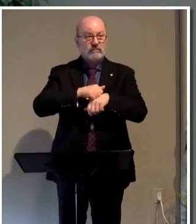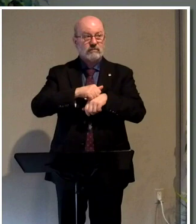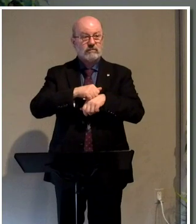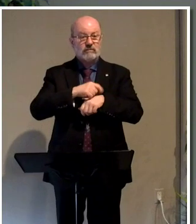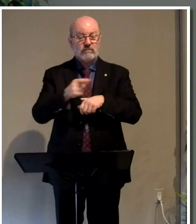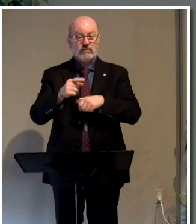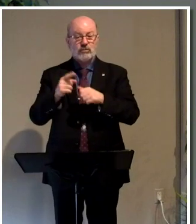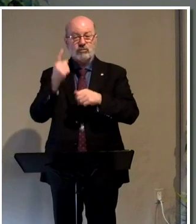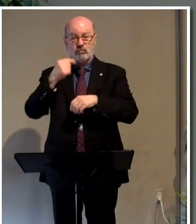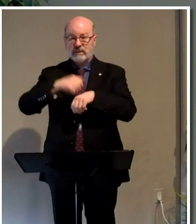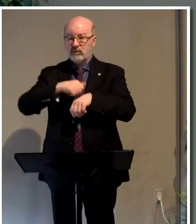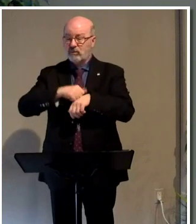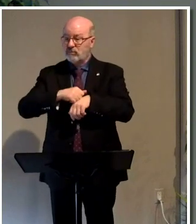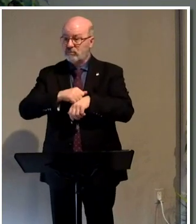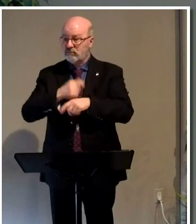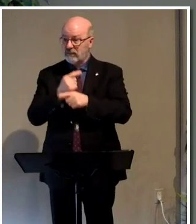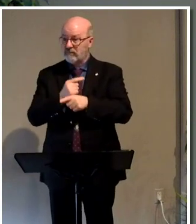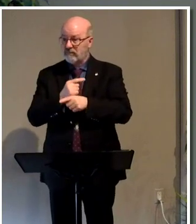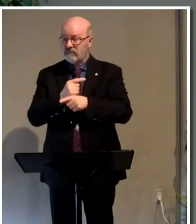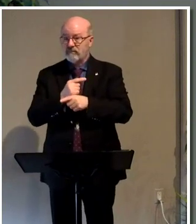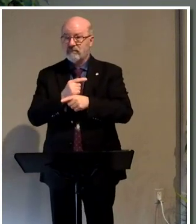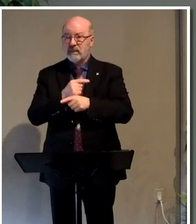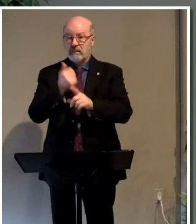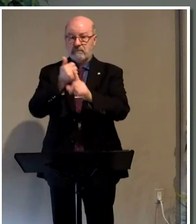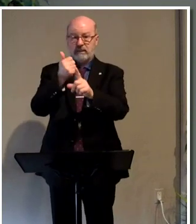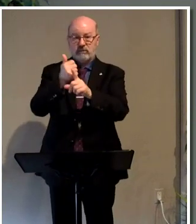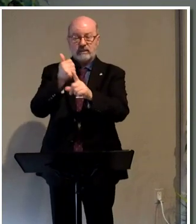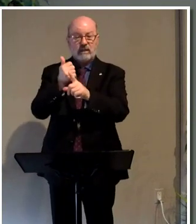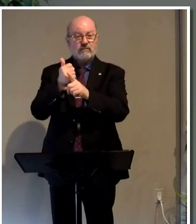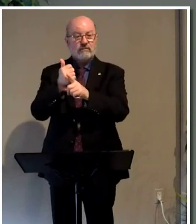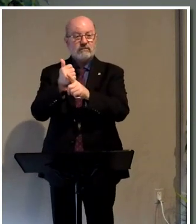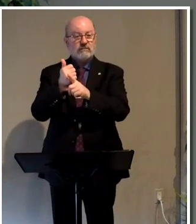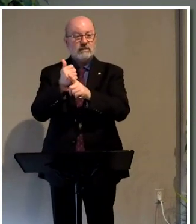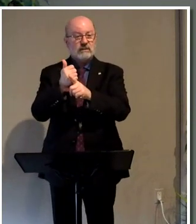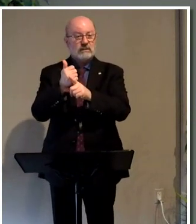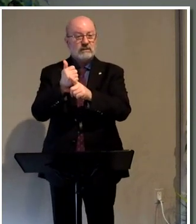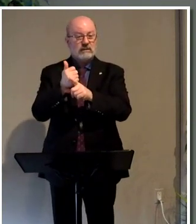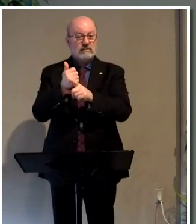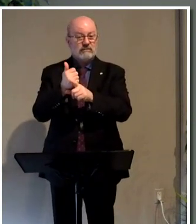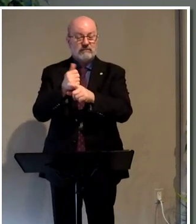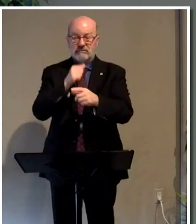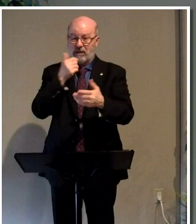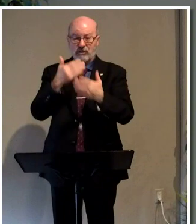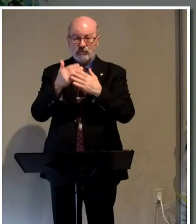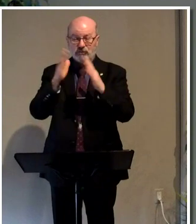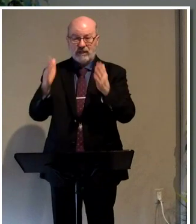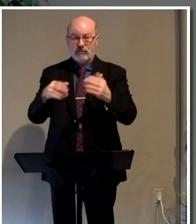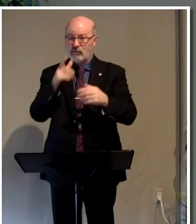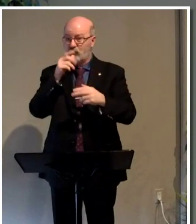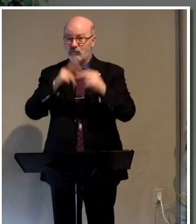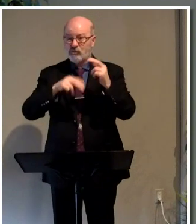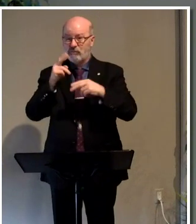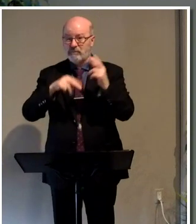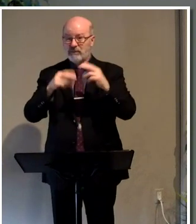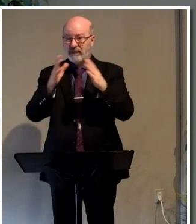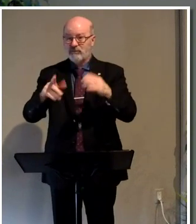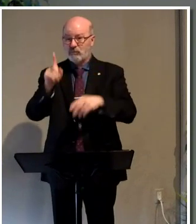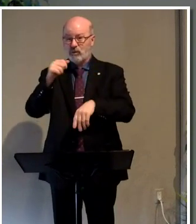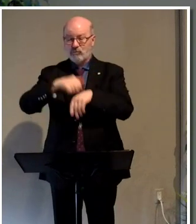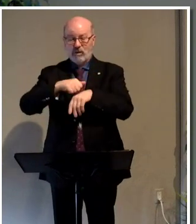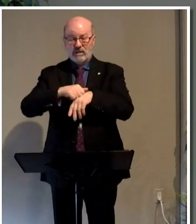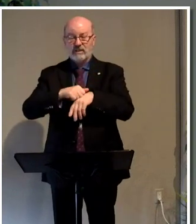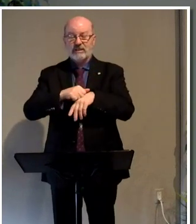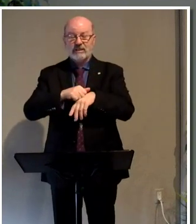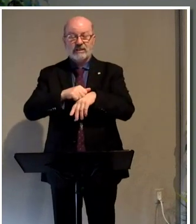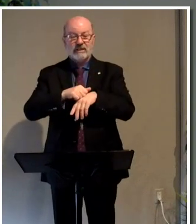one stone. Right. And by yourself, you're a pathetic house. Right. Just who builds a house with one rock? Here it is.